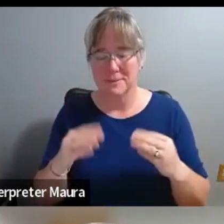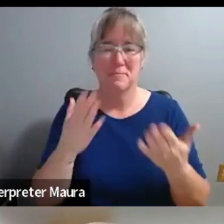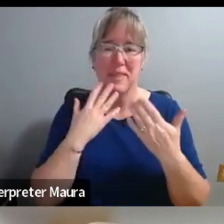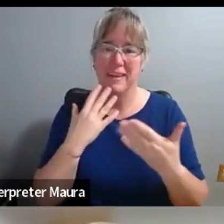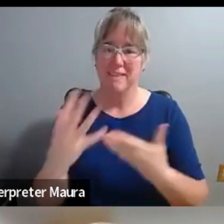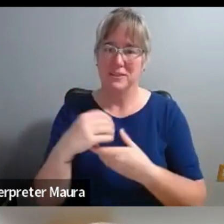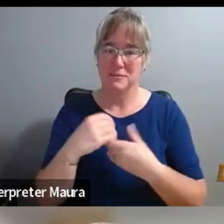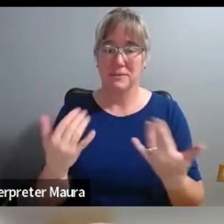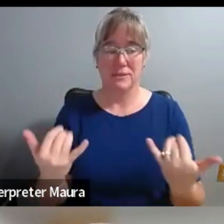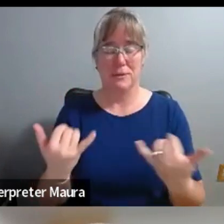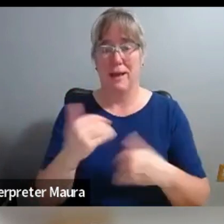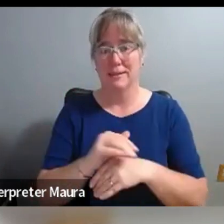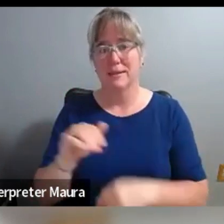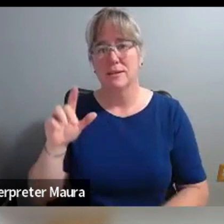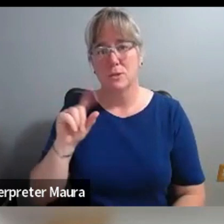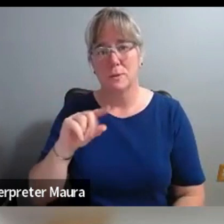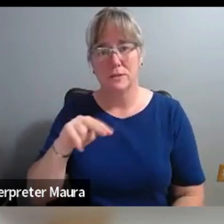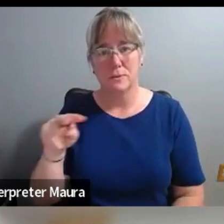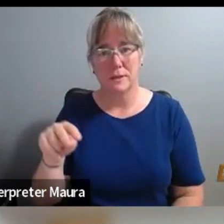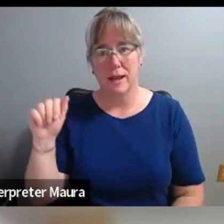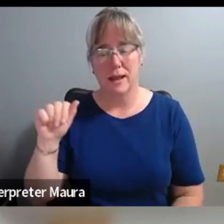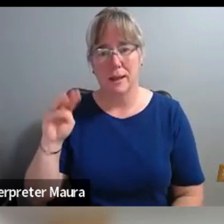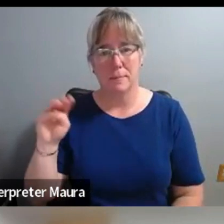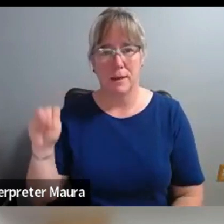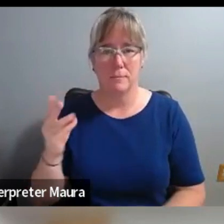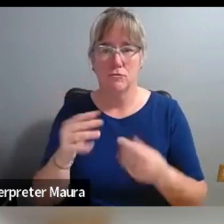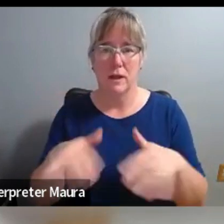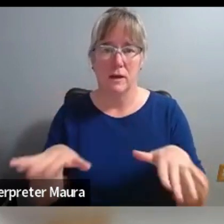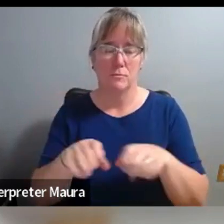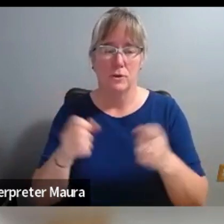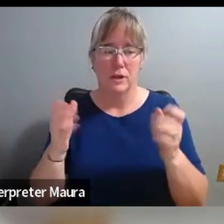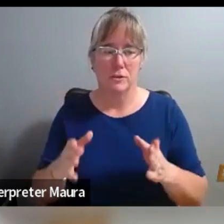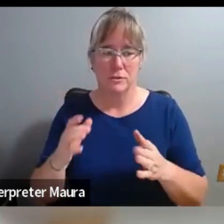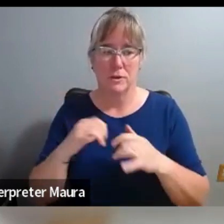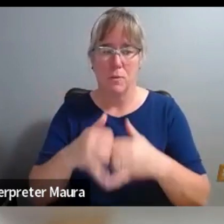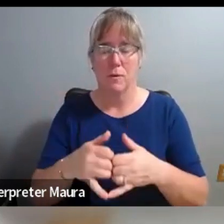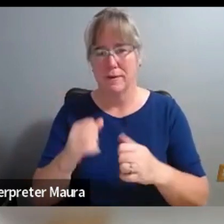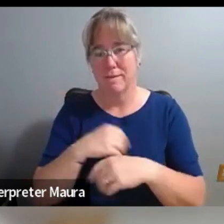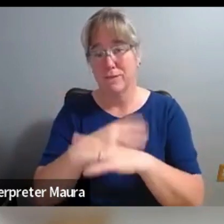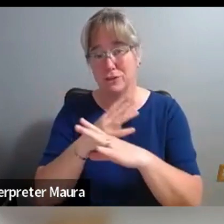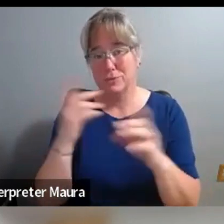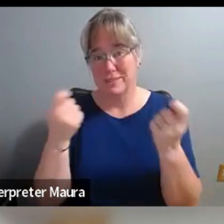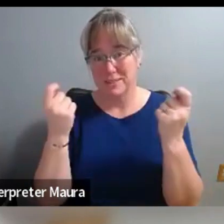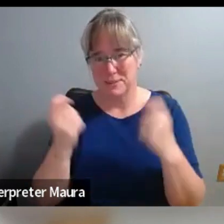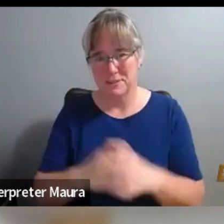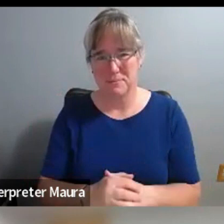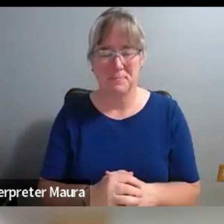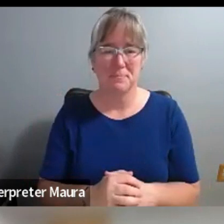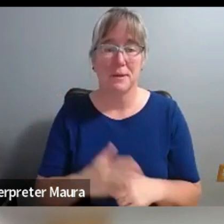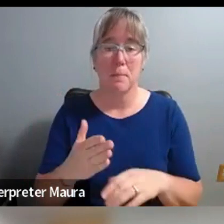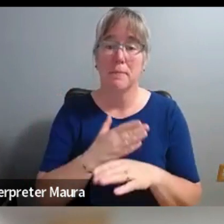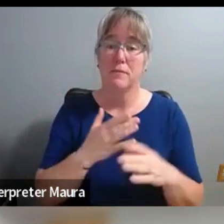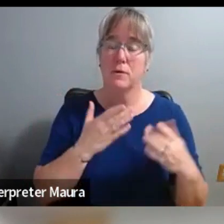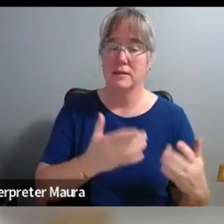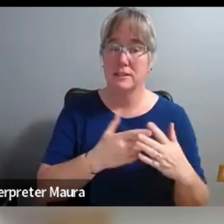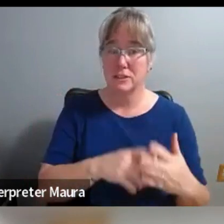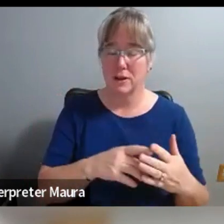the 2022 AMM Groundbreakers Award virtual celebration event. Before I begin today's program, I invite Leslie Wright